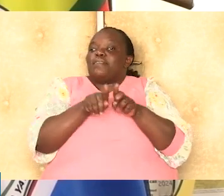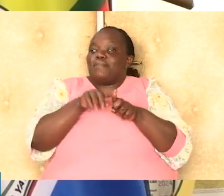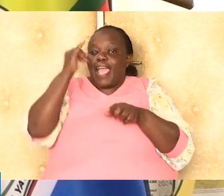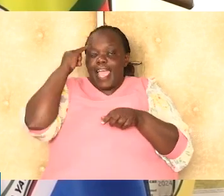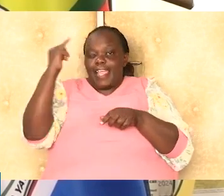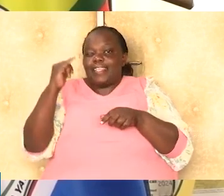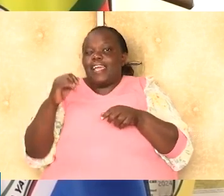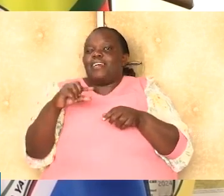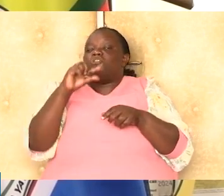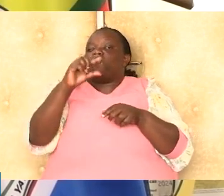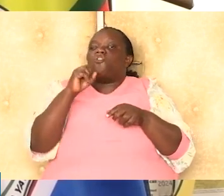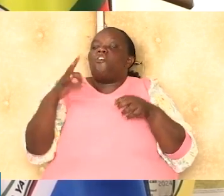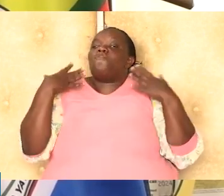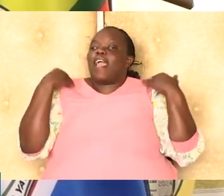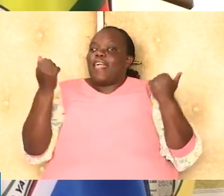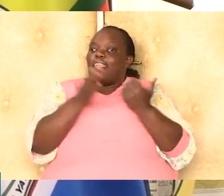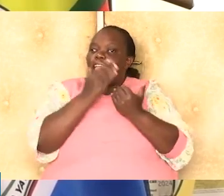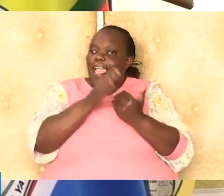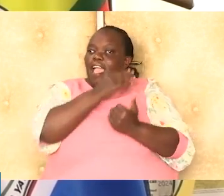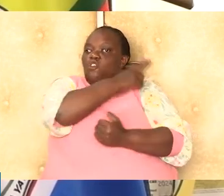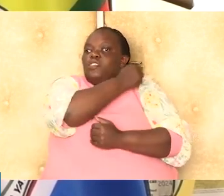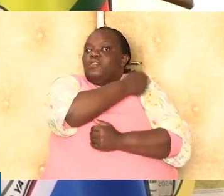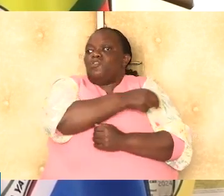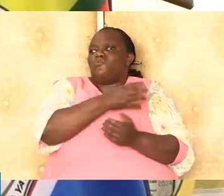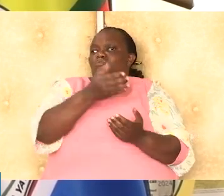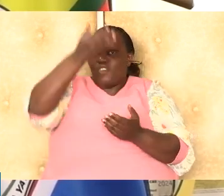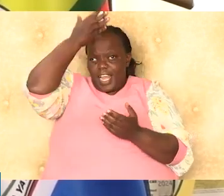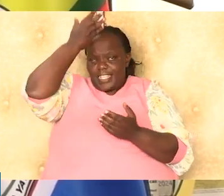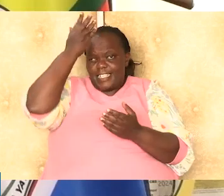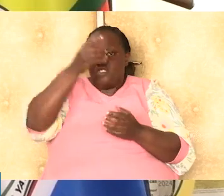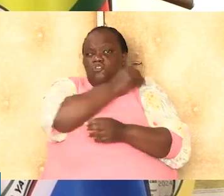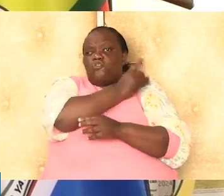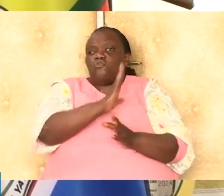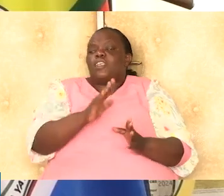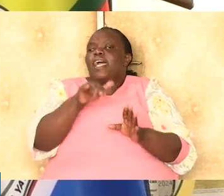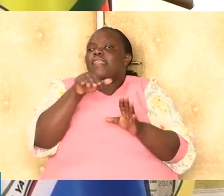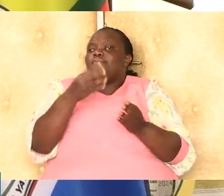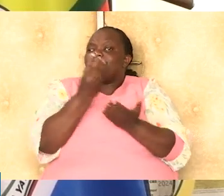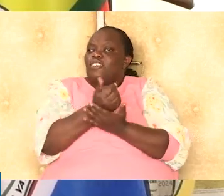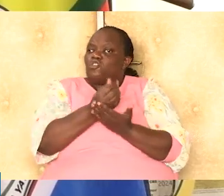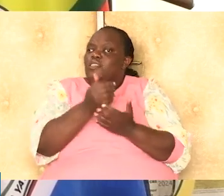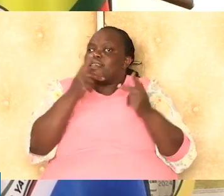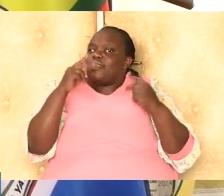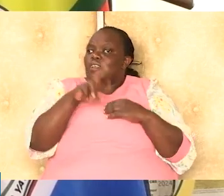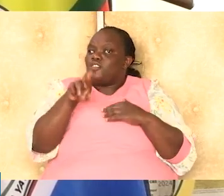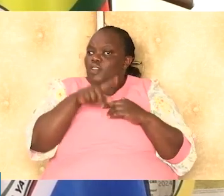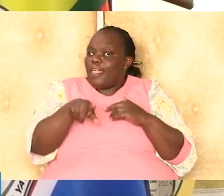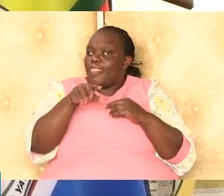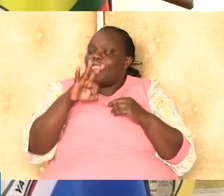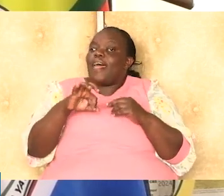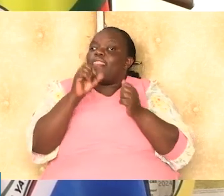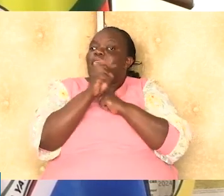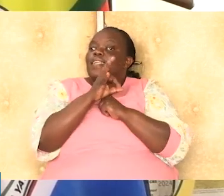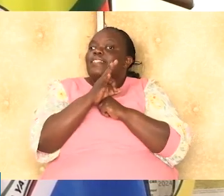addresses the shortage of healthcare facilities and personnel, particularly in under-resourced regions. More than 13 million Kenyans have